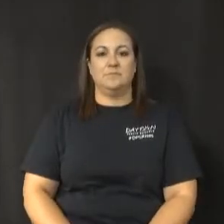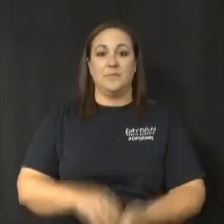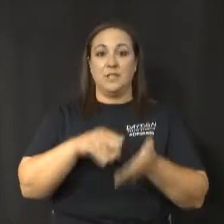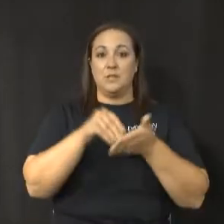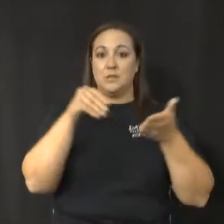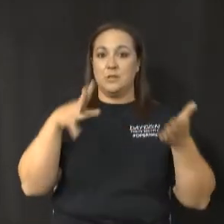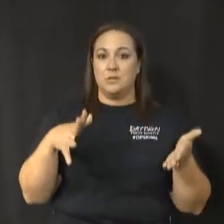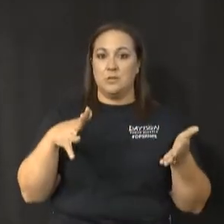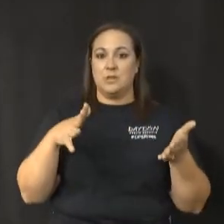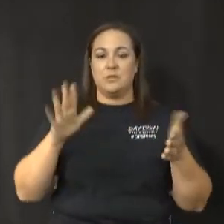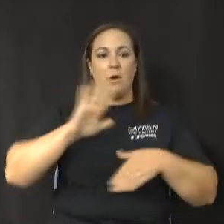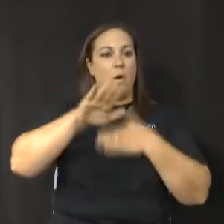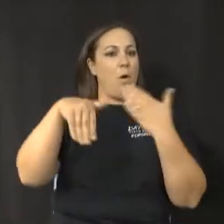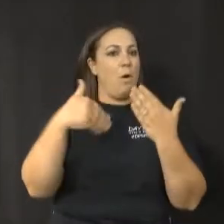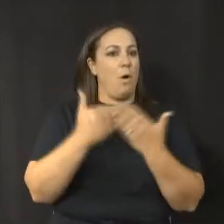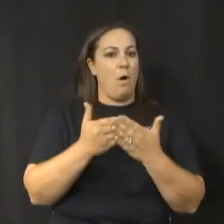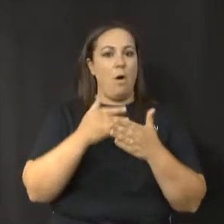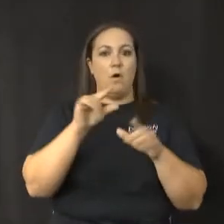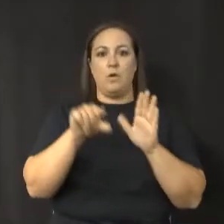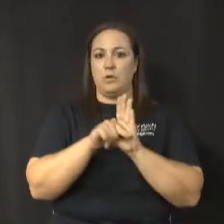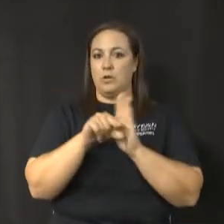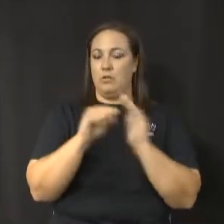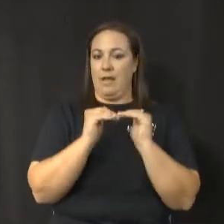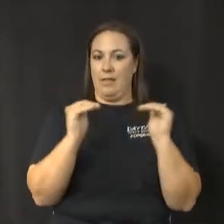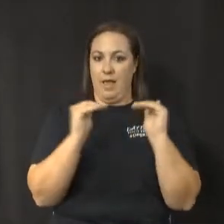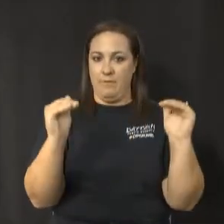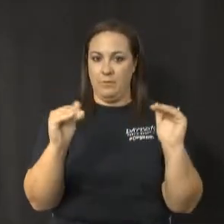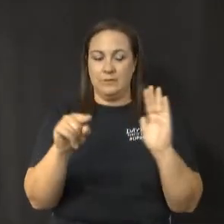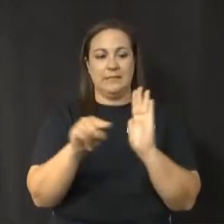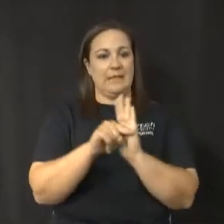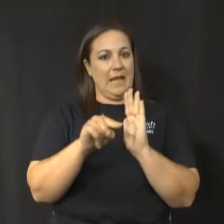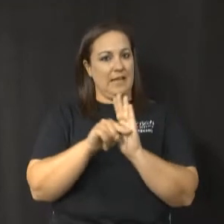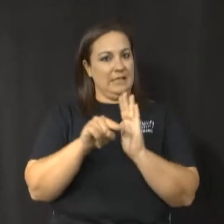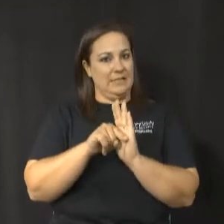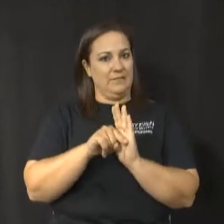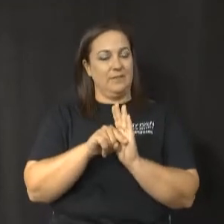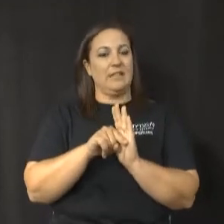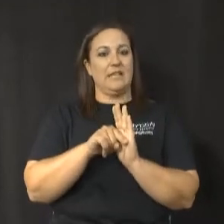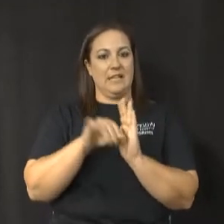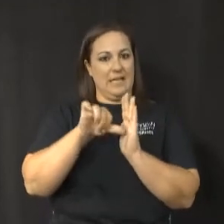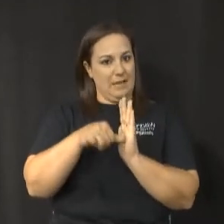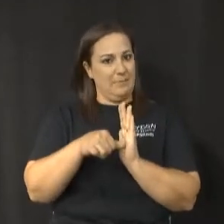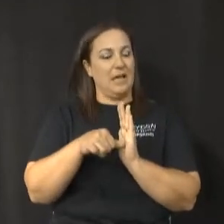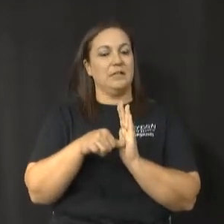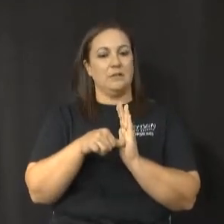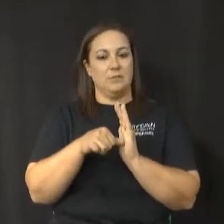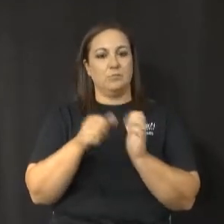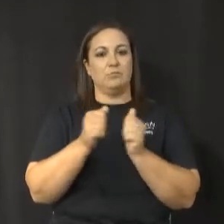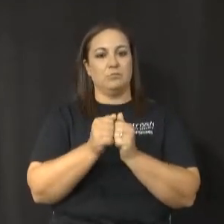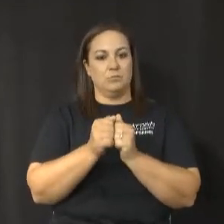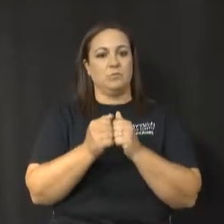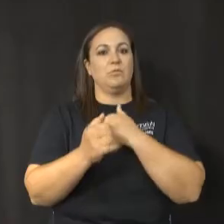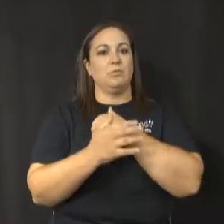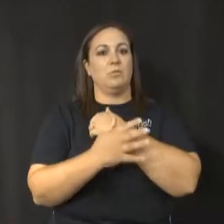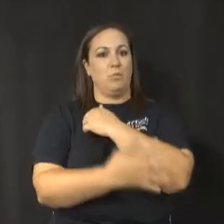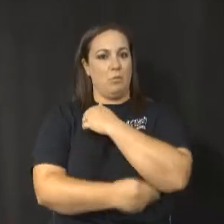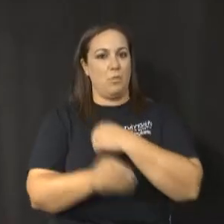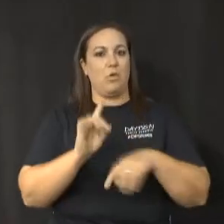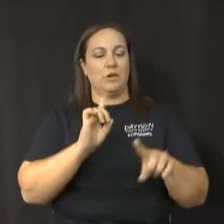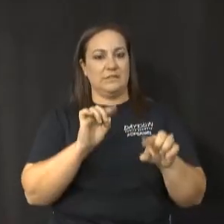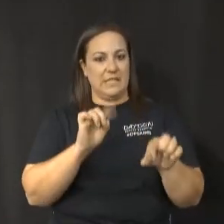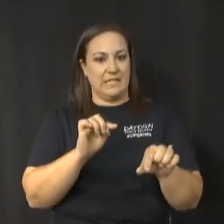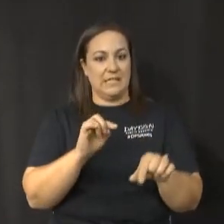Students of all grade levels are negatively impacted by poor attendance. Being absent